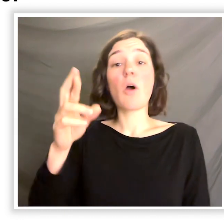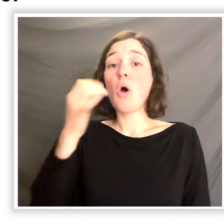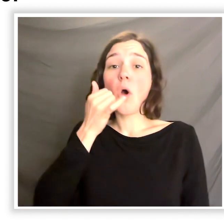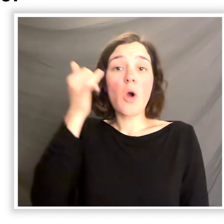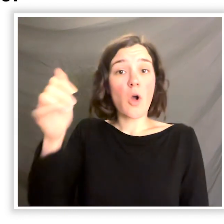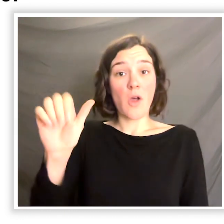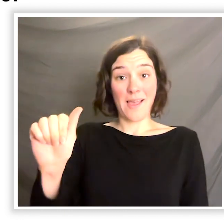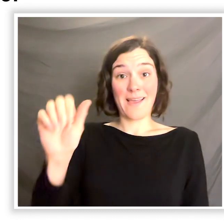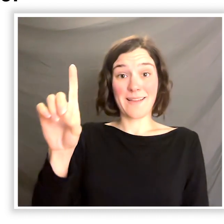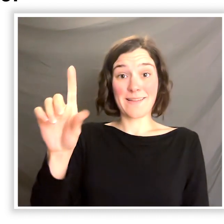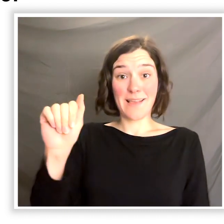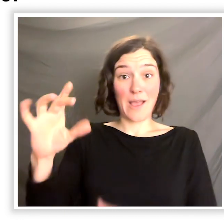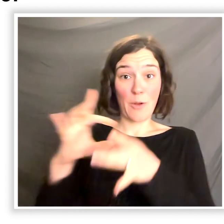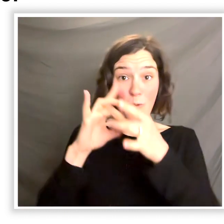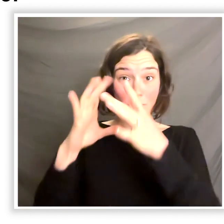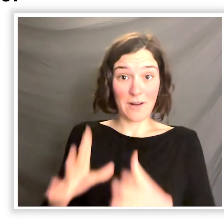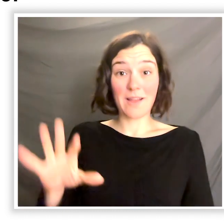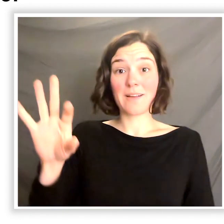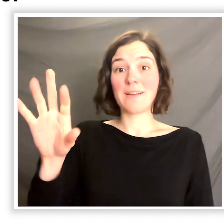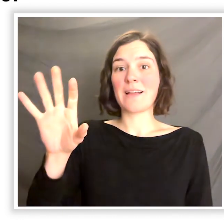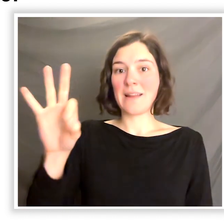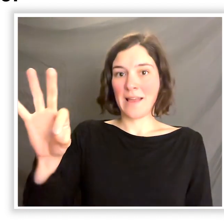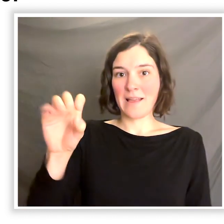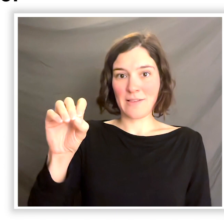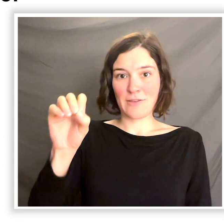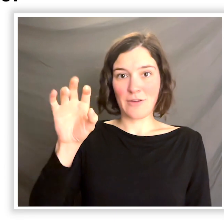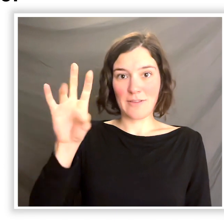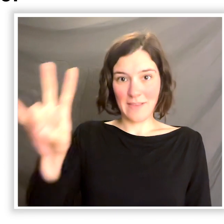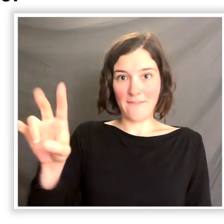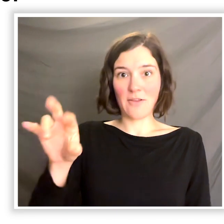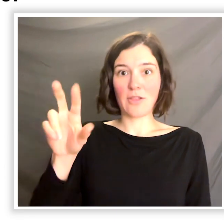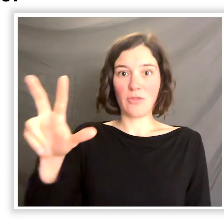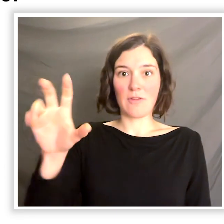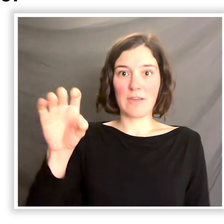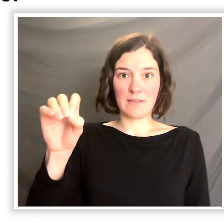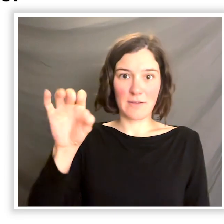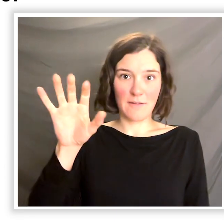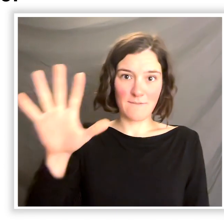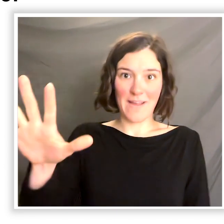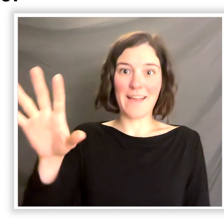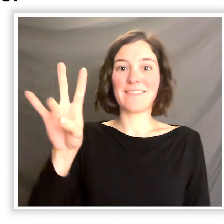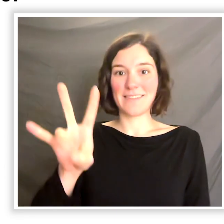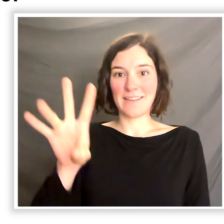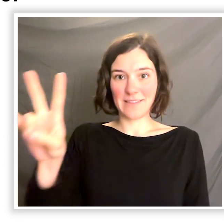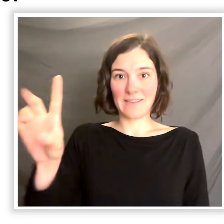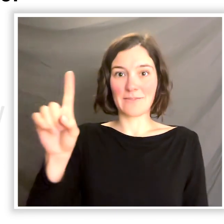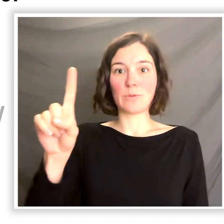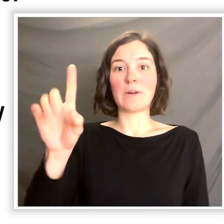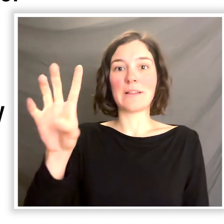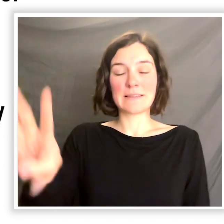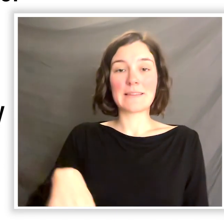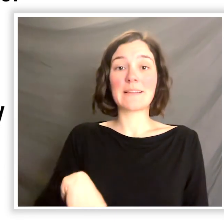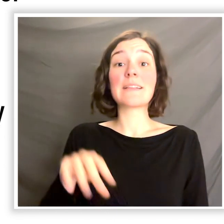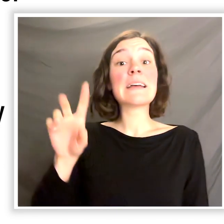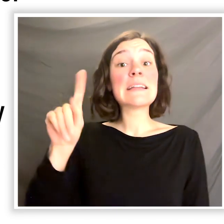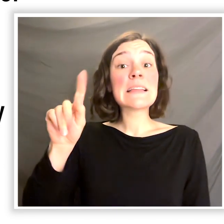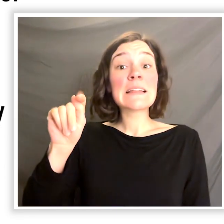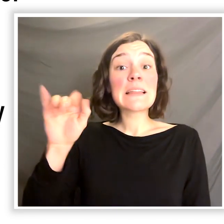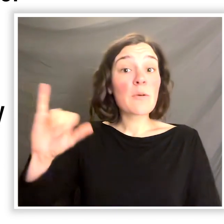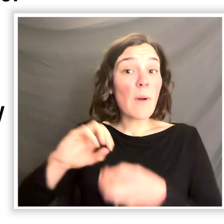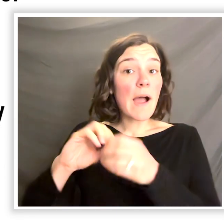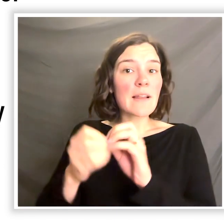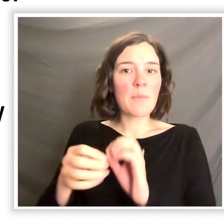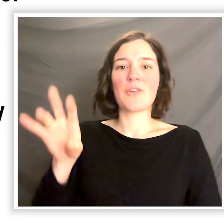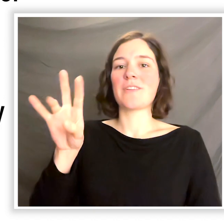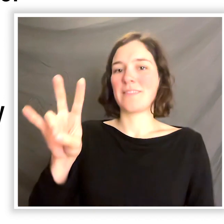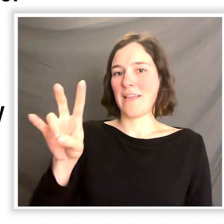the ADA coordinator at 907-375-7716. The TTY